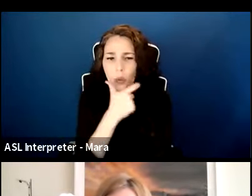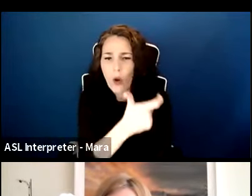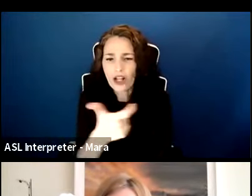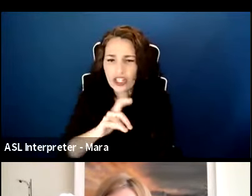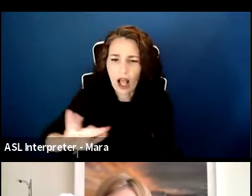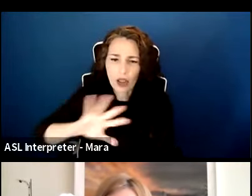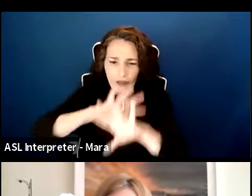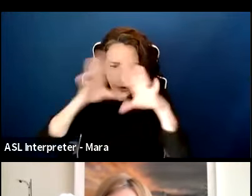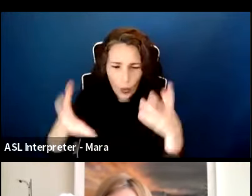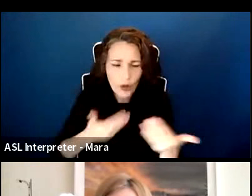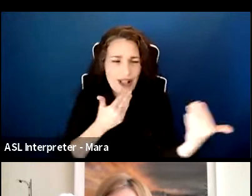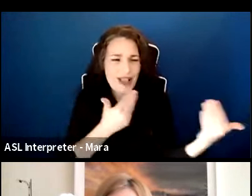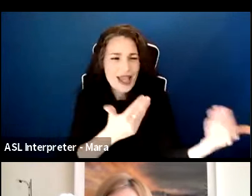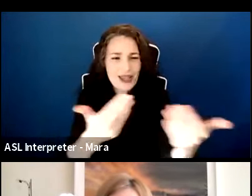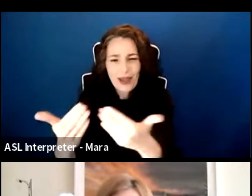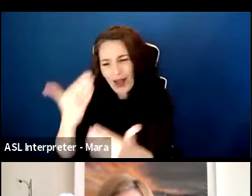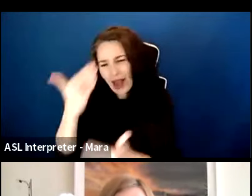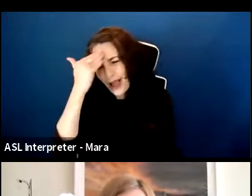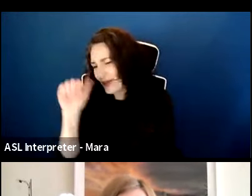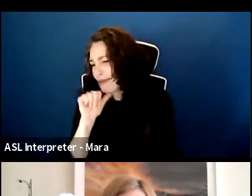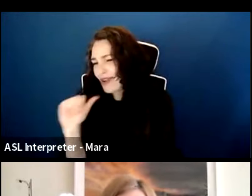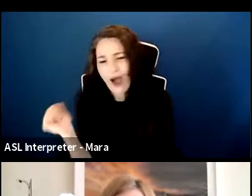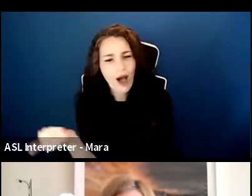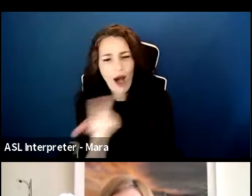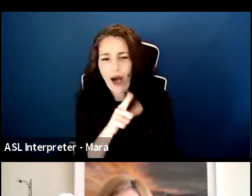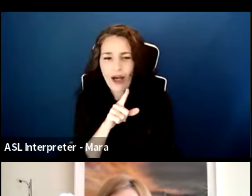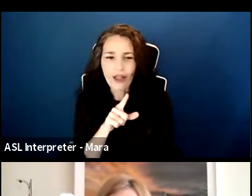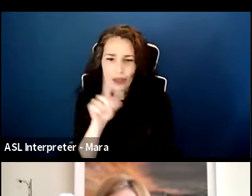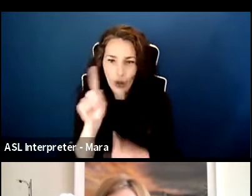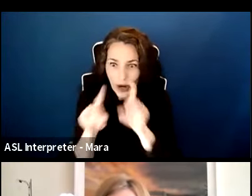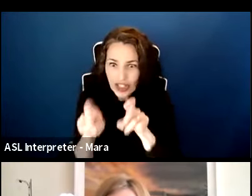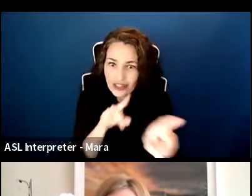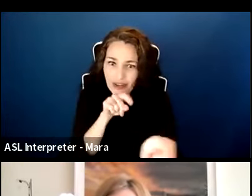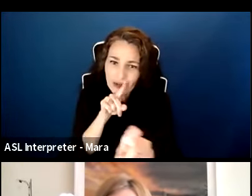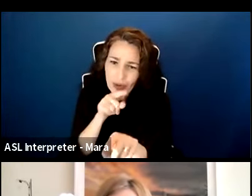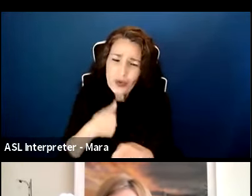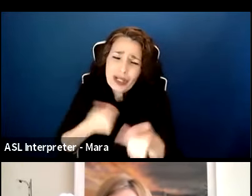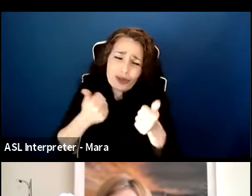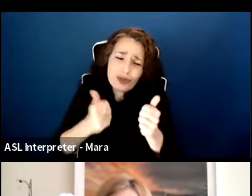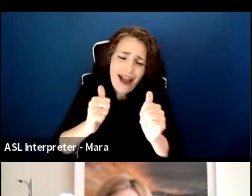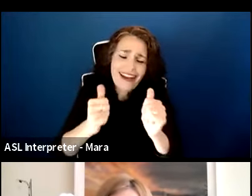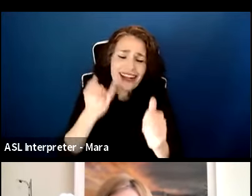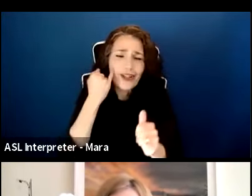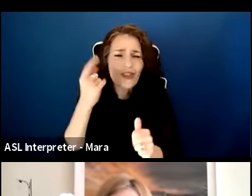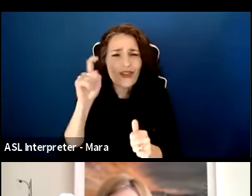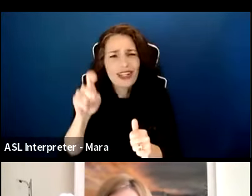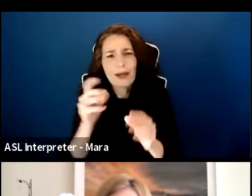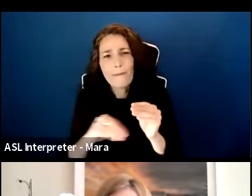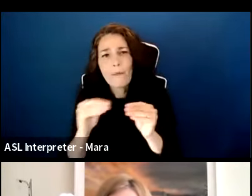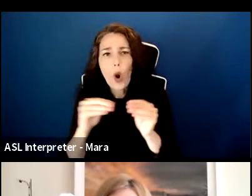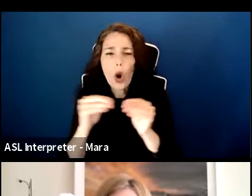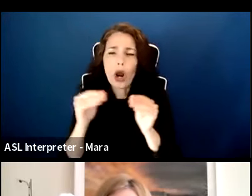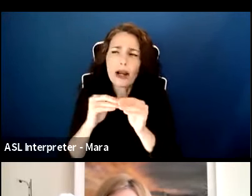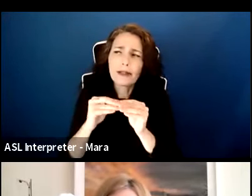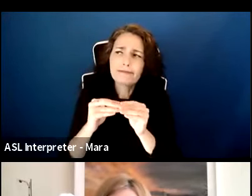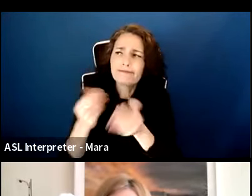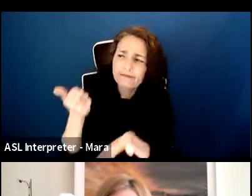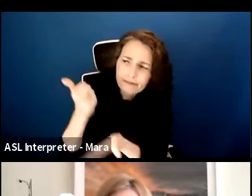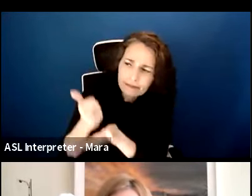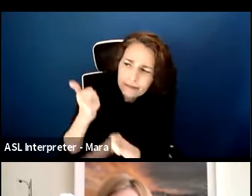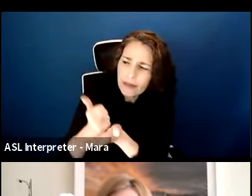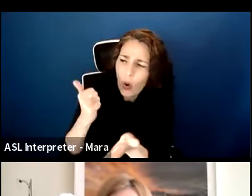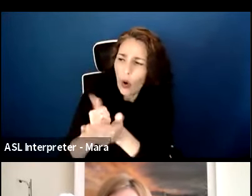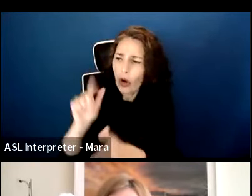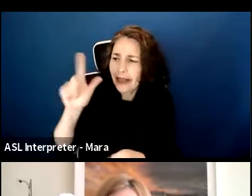you. We didn't get to everyone's questions today. We tried. So if you are in need of further assistance or something comes up in your mind that you